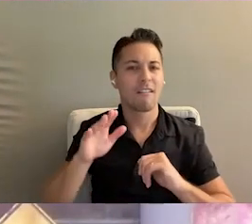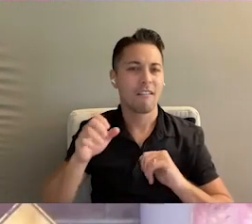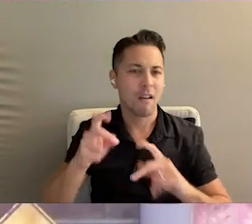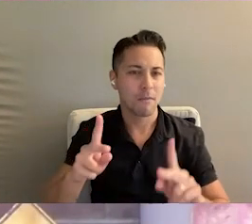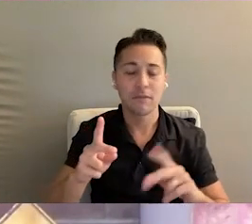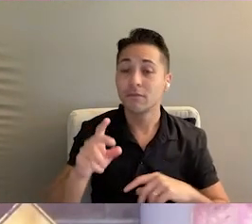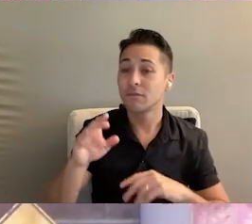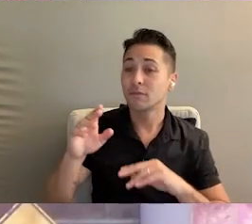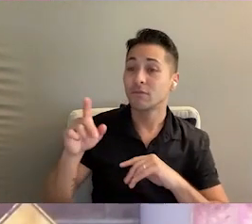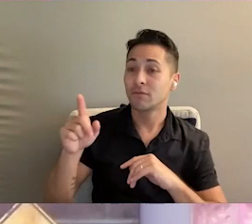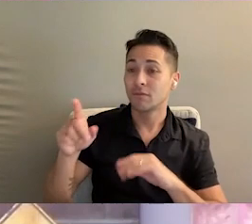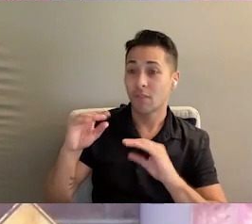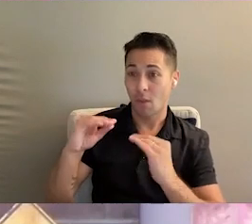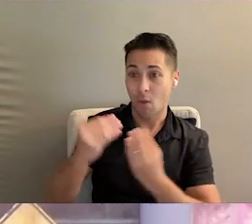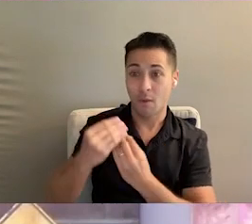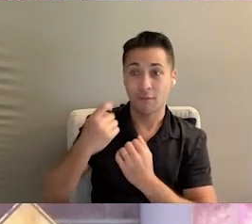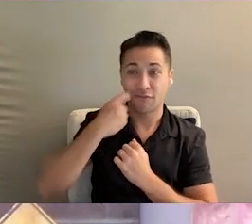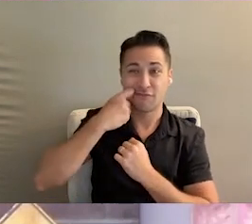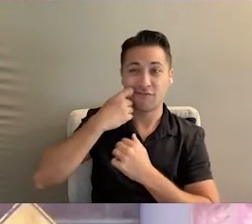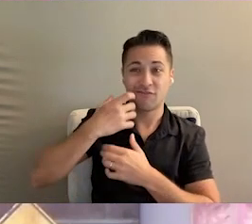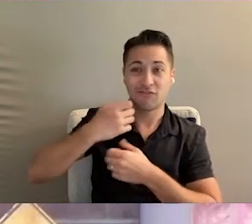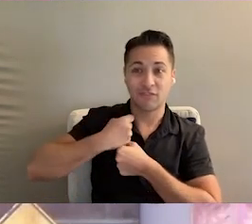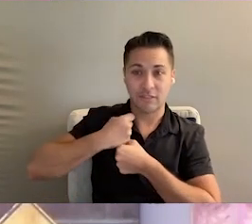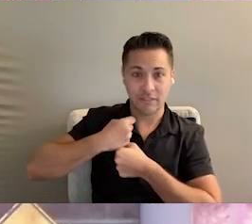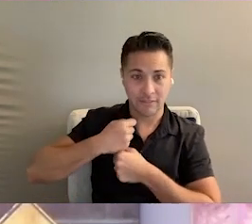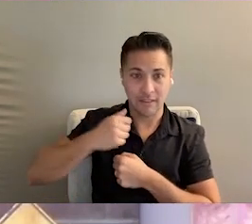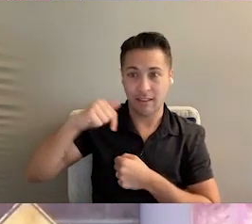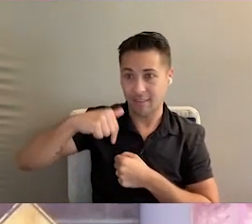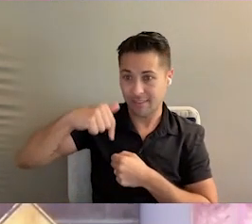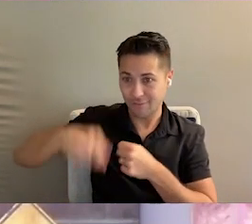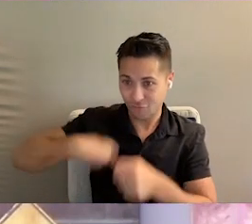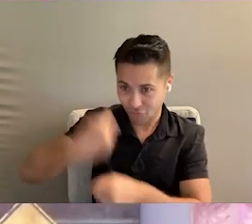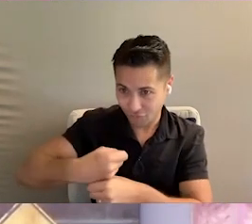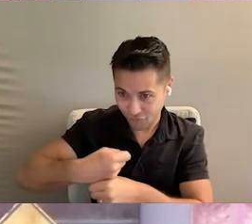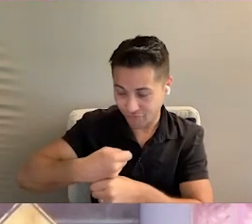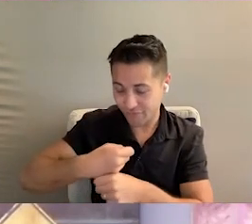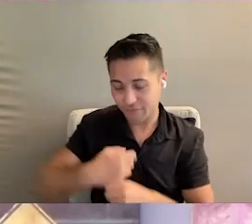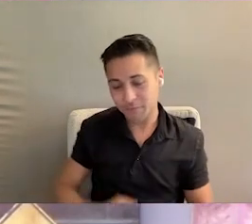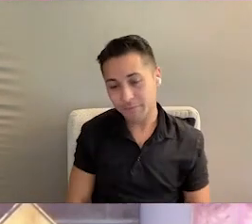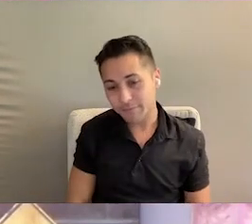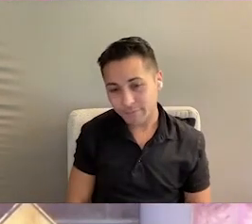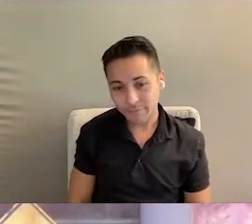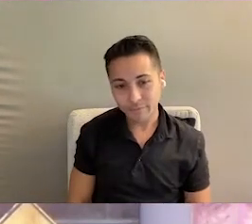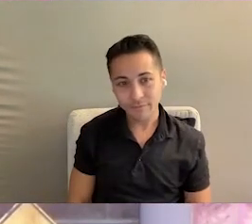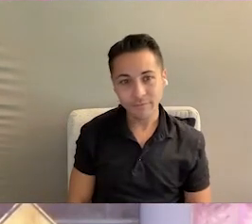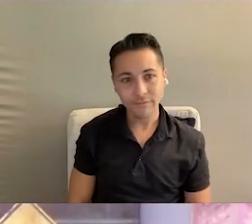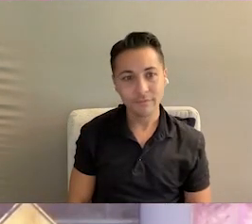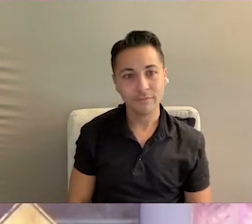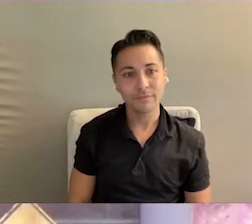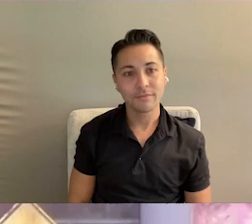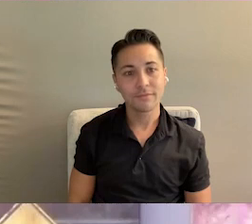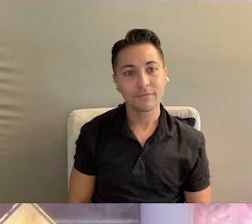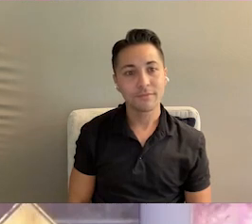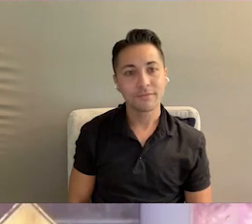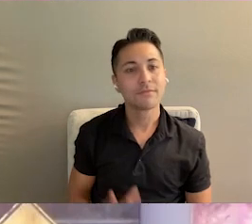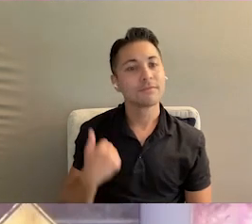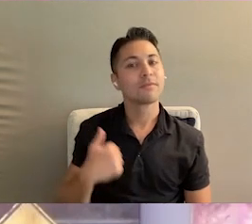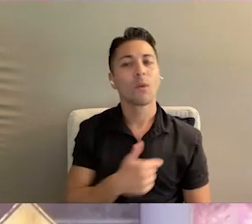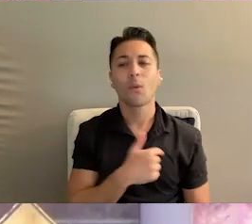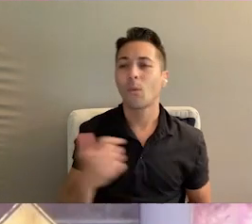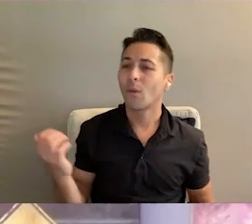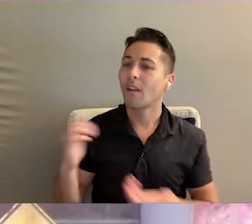opportunity the organization received at the beginning of the year. We